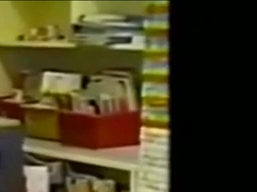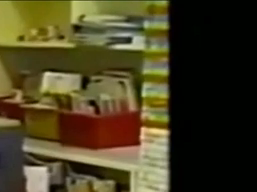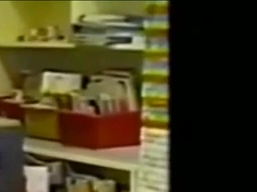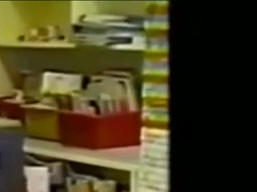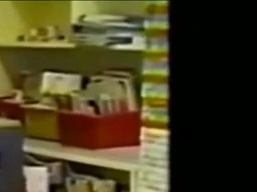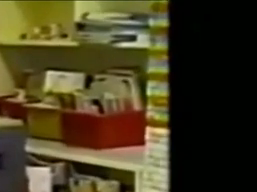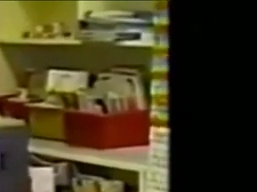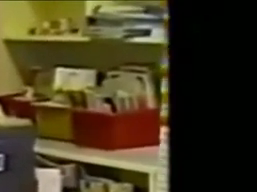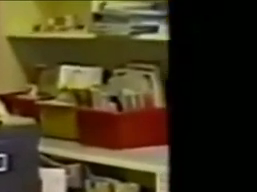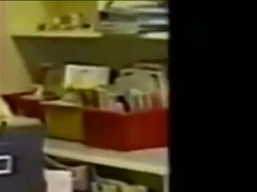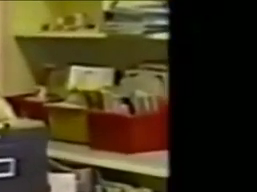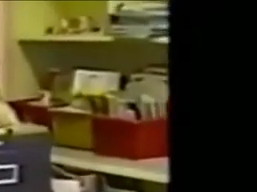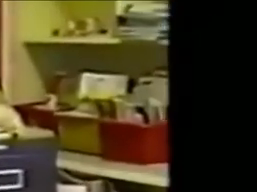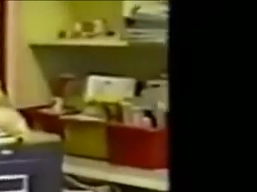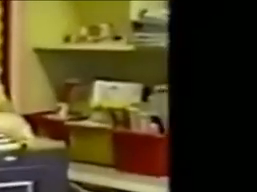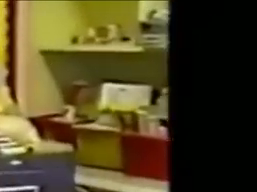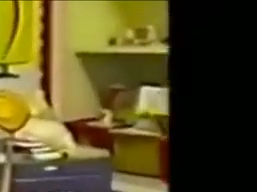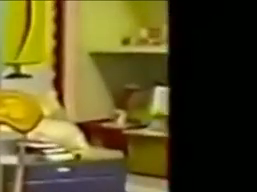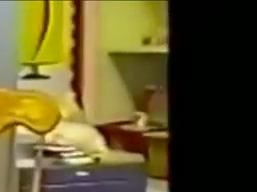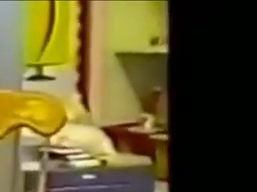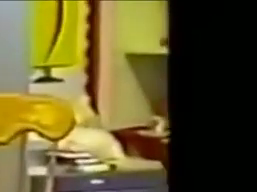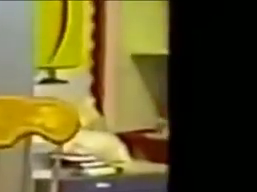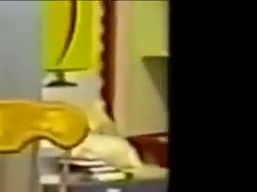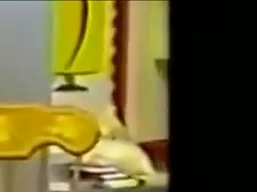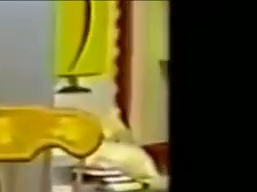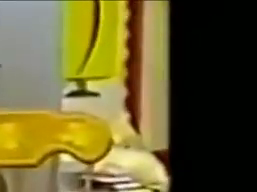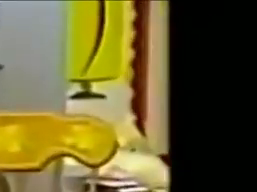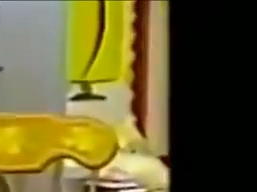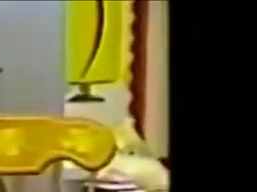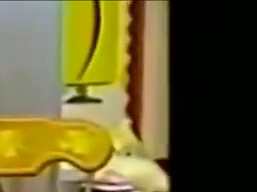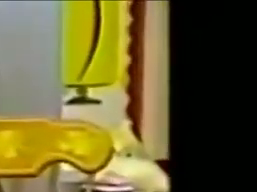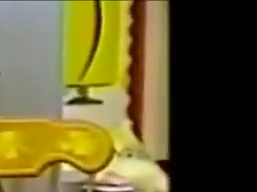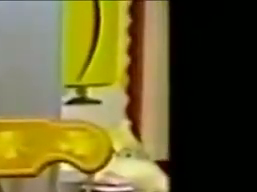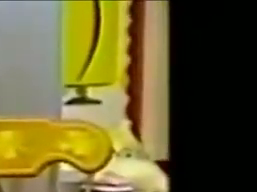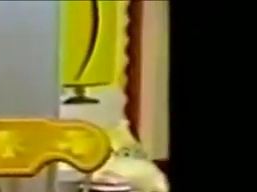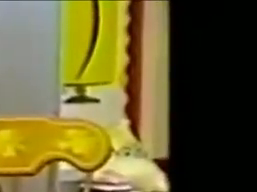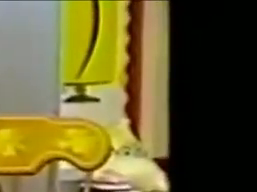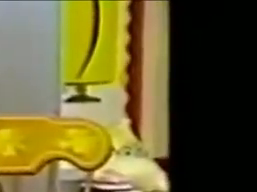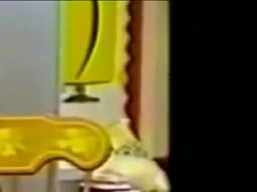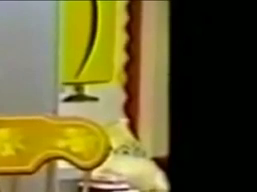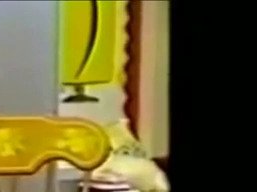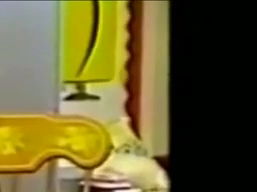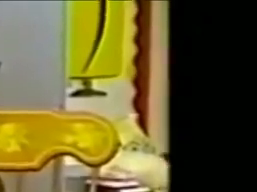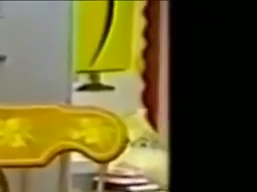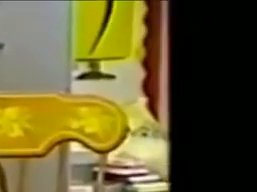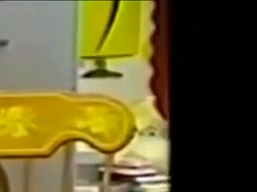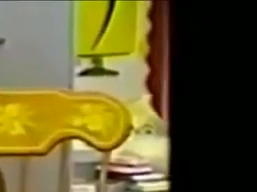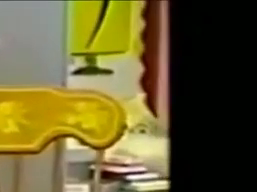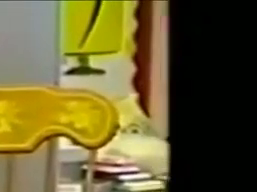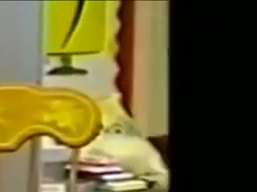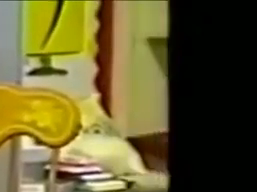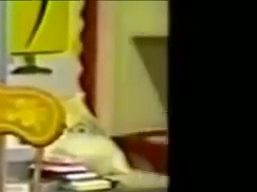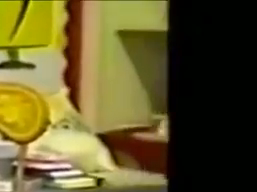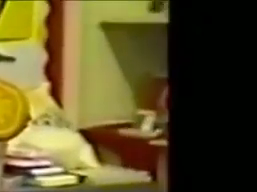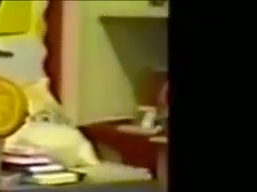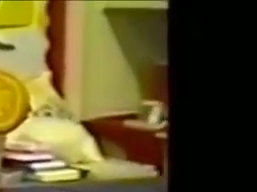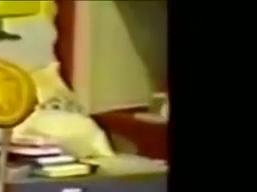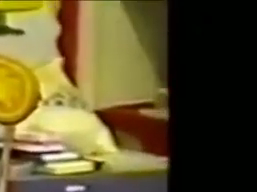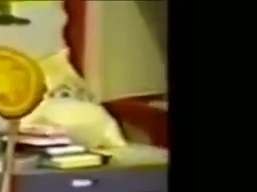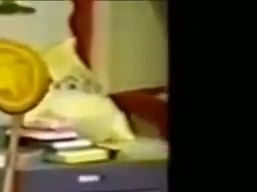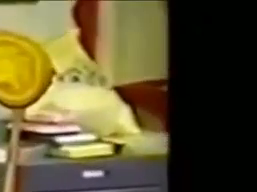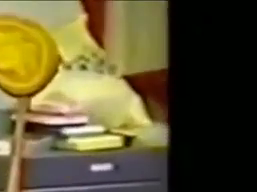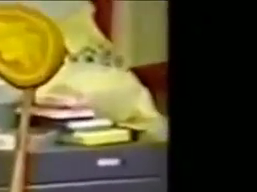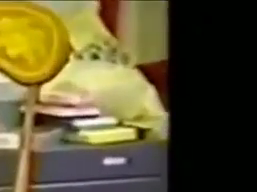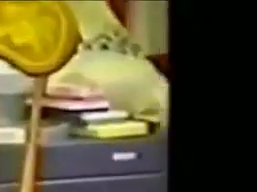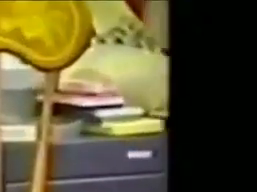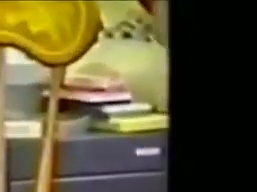slapped him on